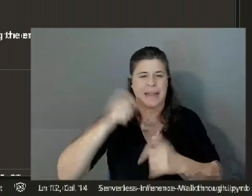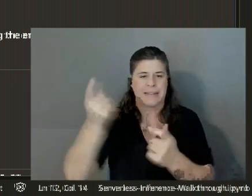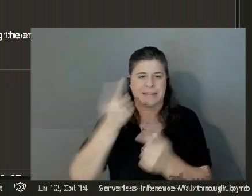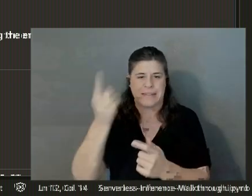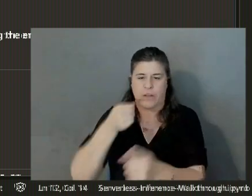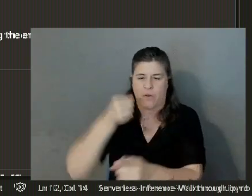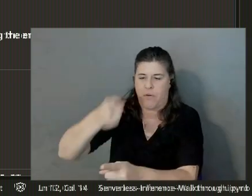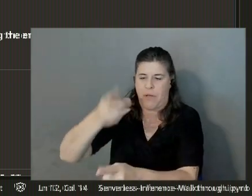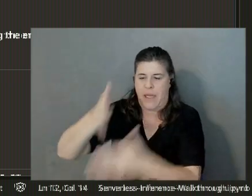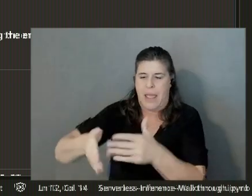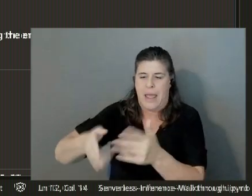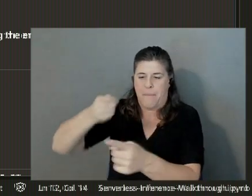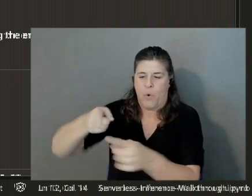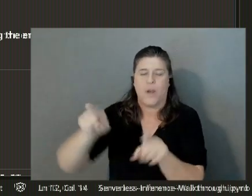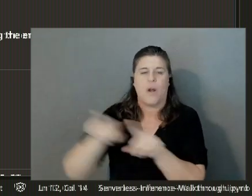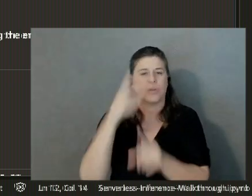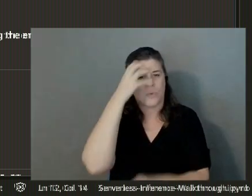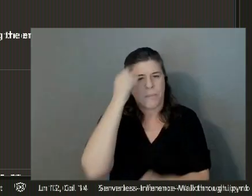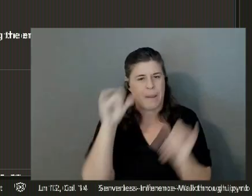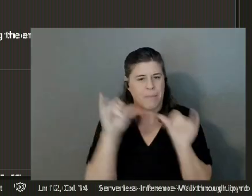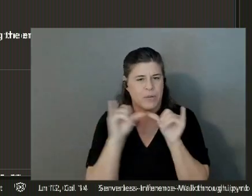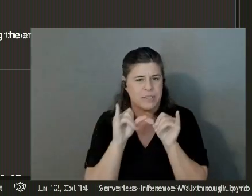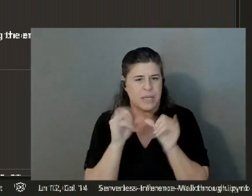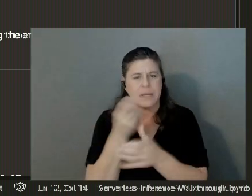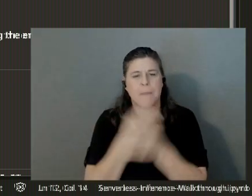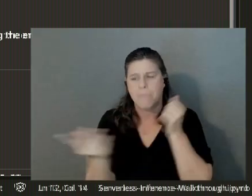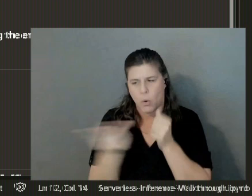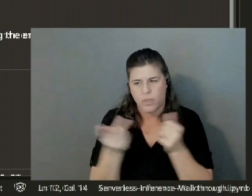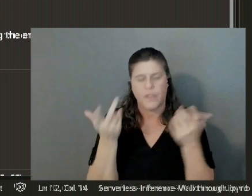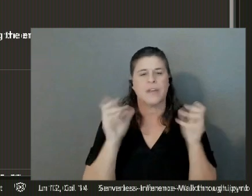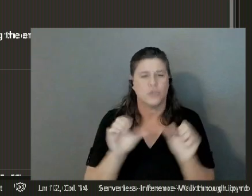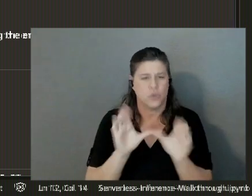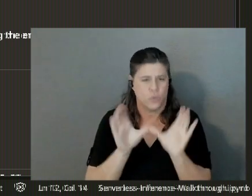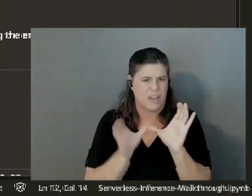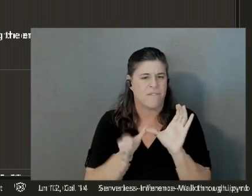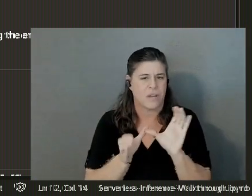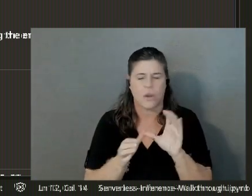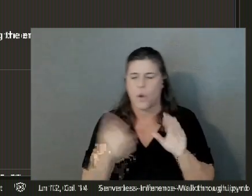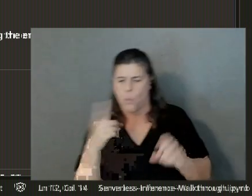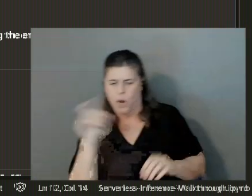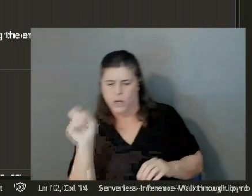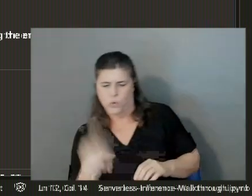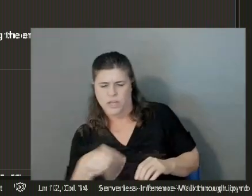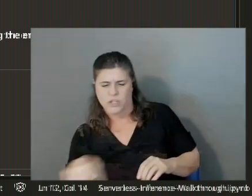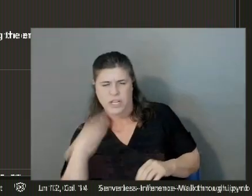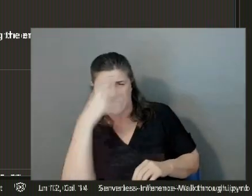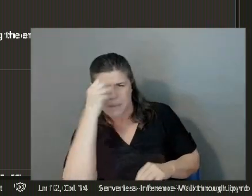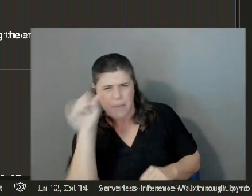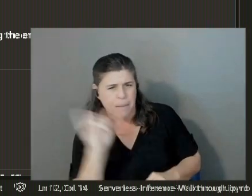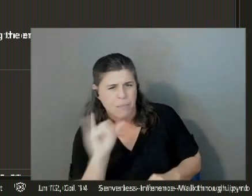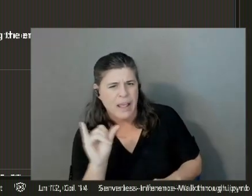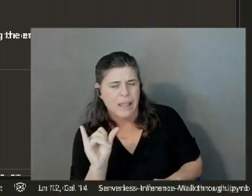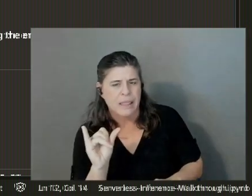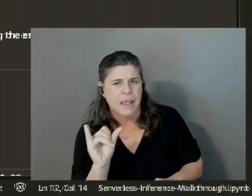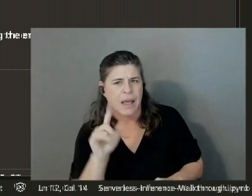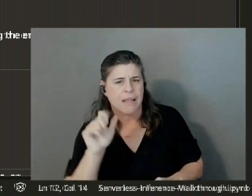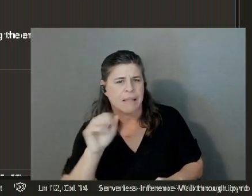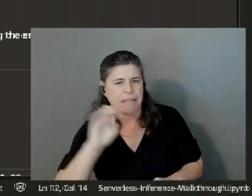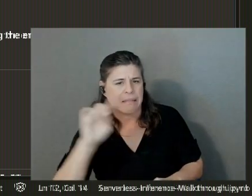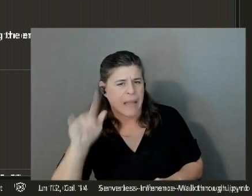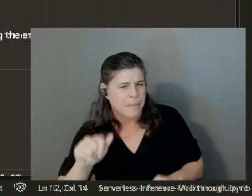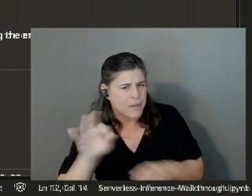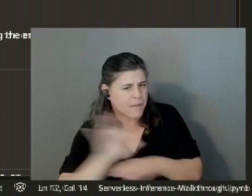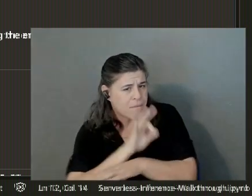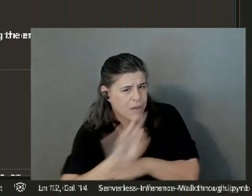as the memory size. And both of those are configurable. One question, is the memory like in the Lambda functions, and when you increase the